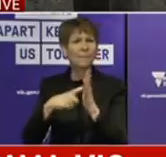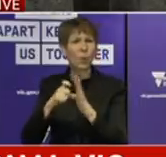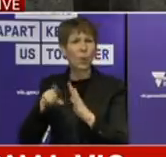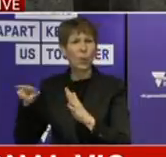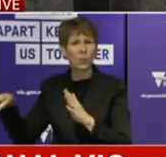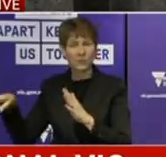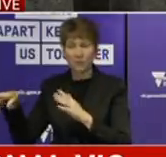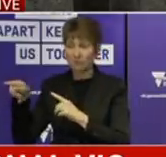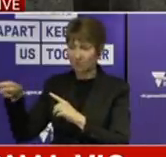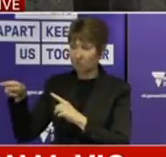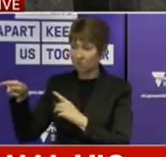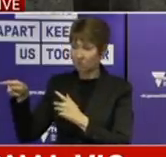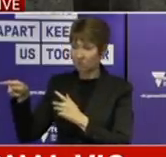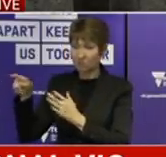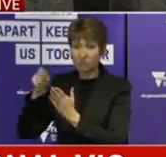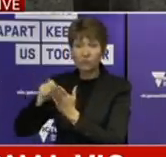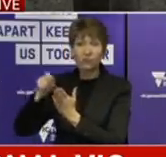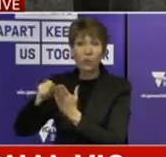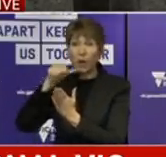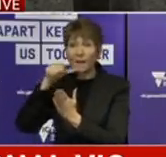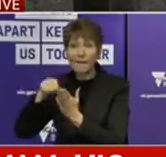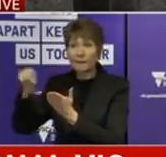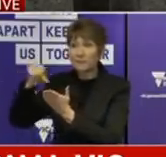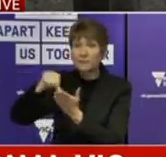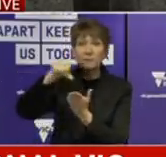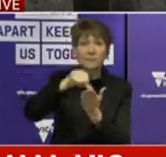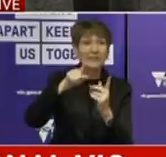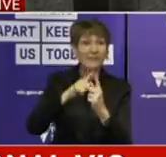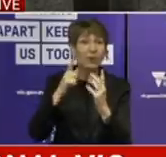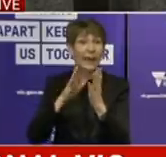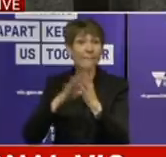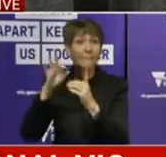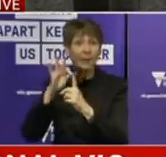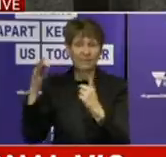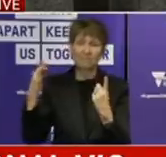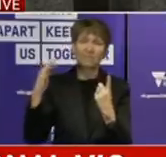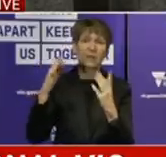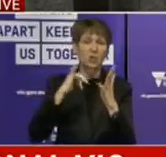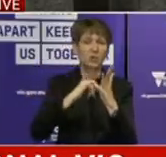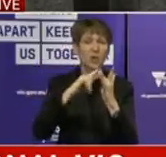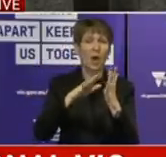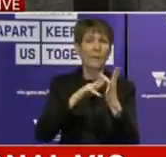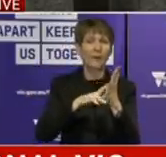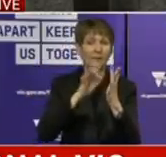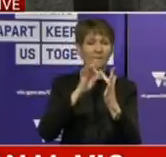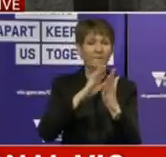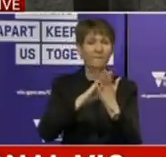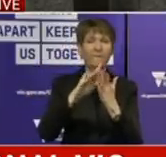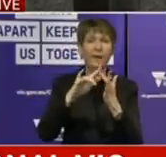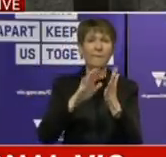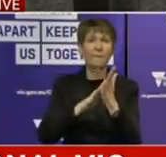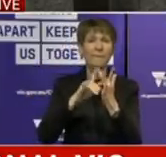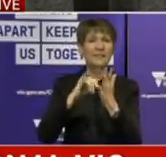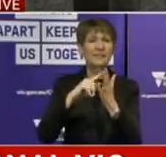Ministers in the Treasury portfolio, they wrote to Simon Femister in September, concerned that the Treasury and